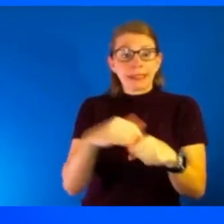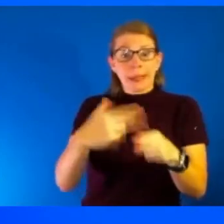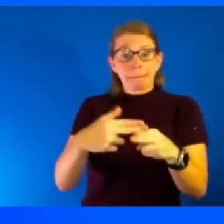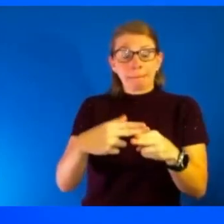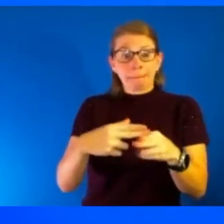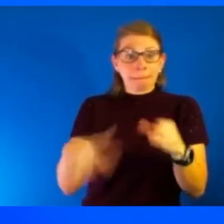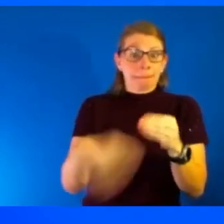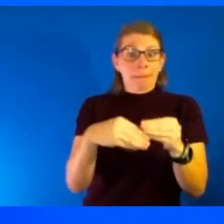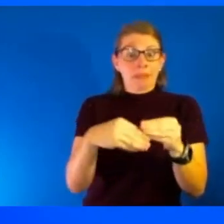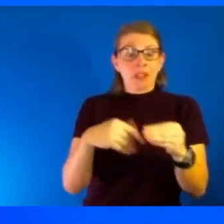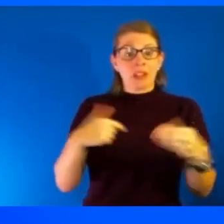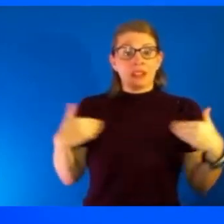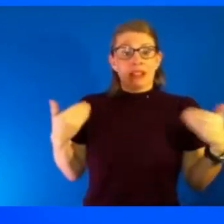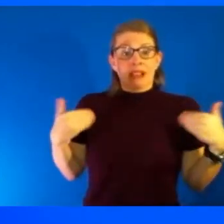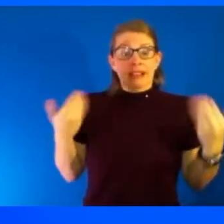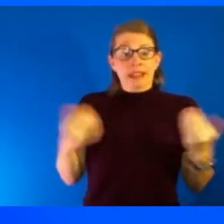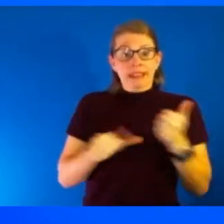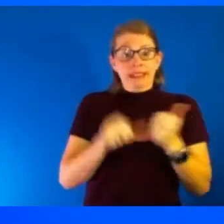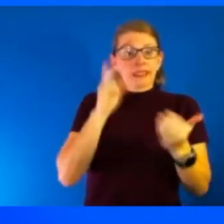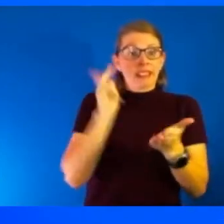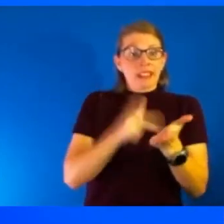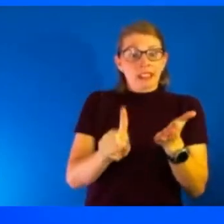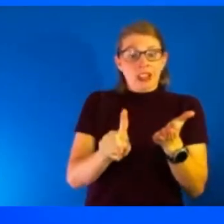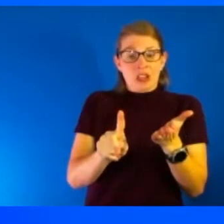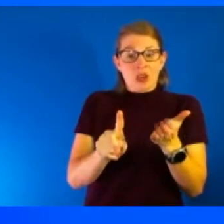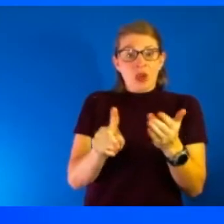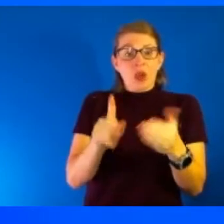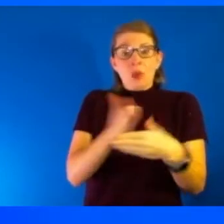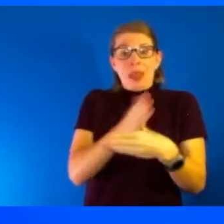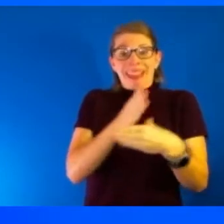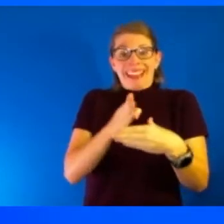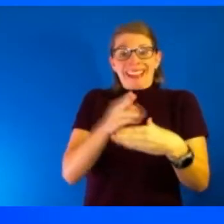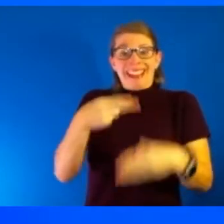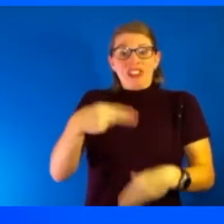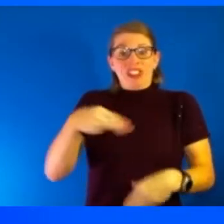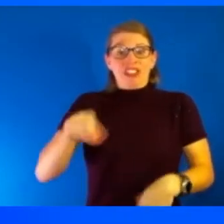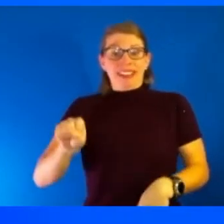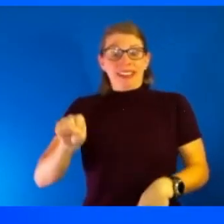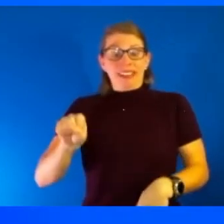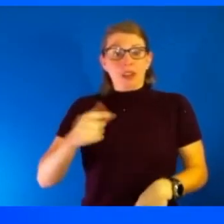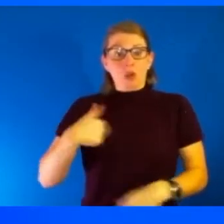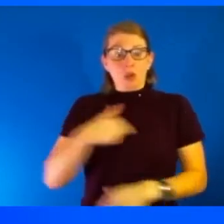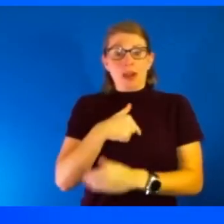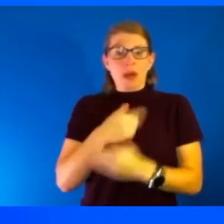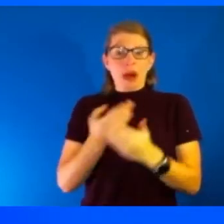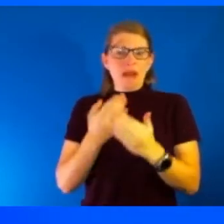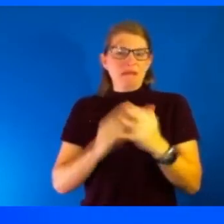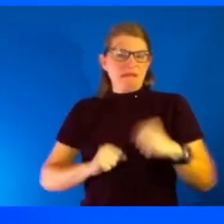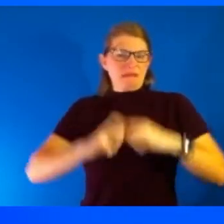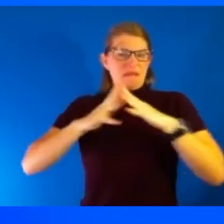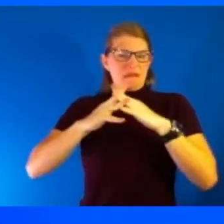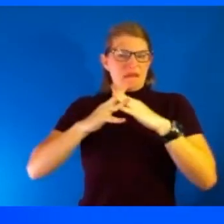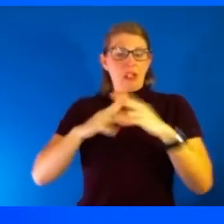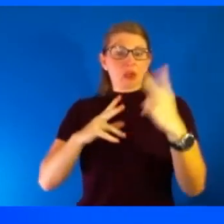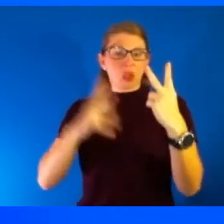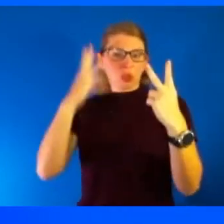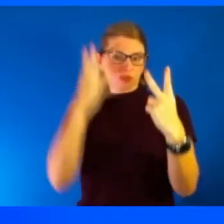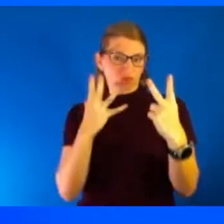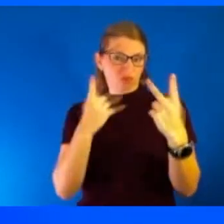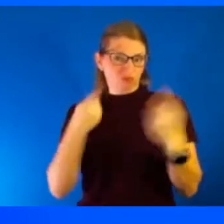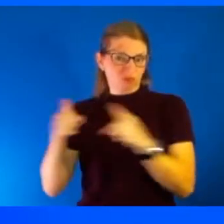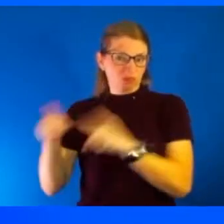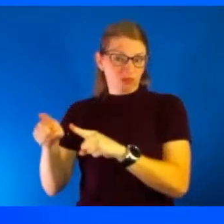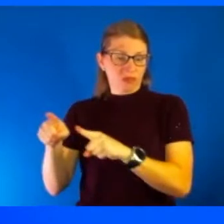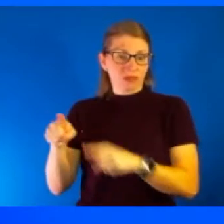Assistant Secretary position within HHS. And we were born out of two tragedies that we saw in the early